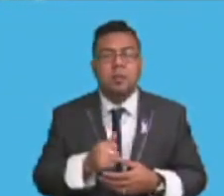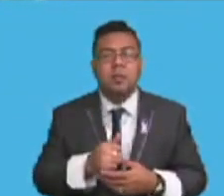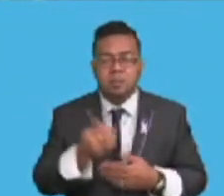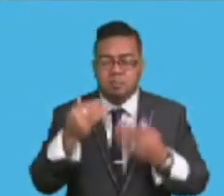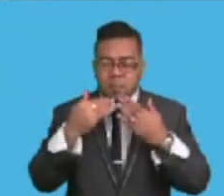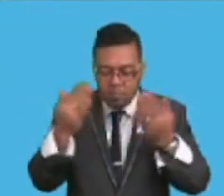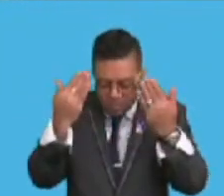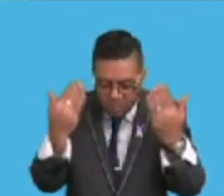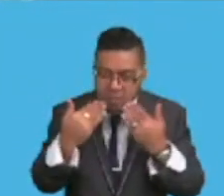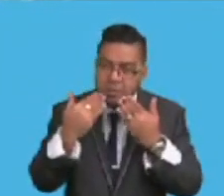thank you. Thank